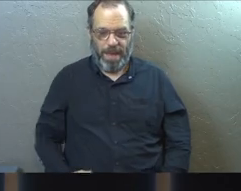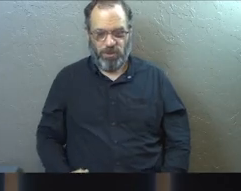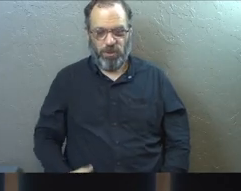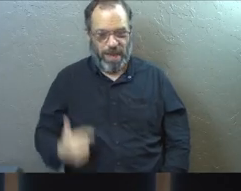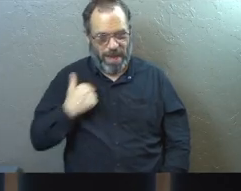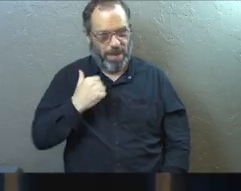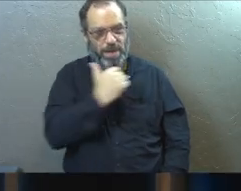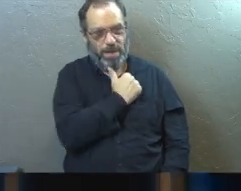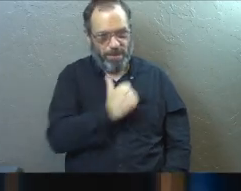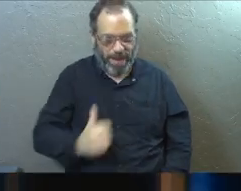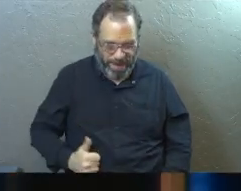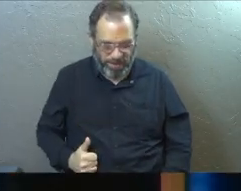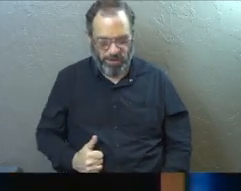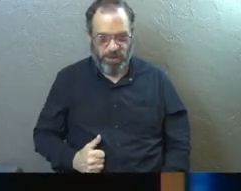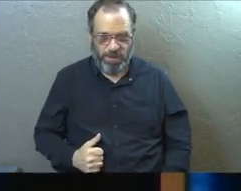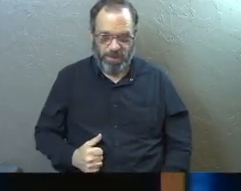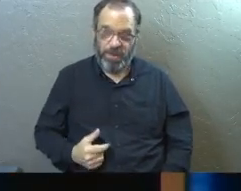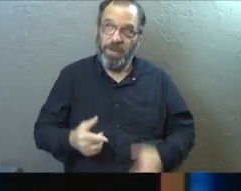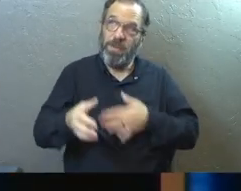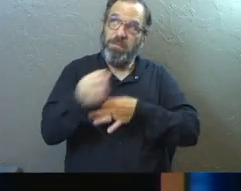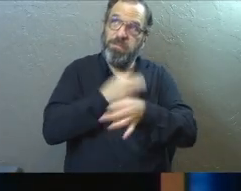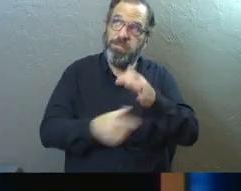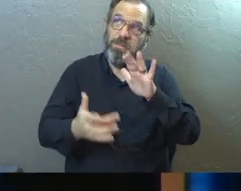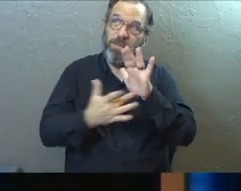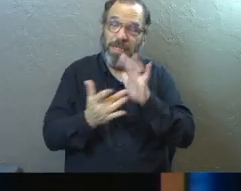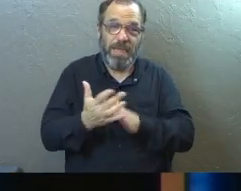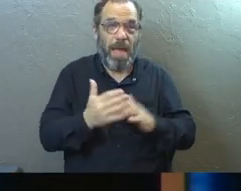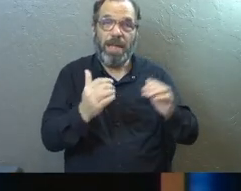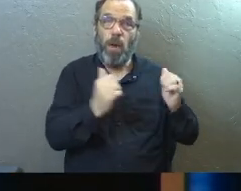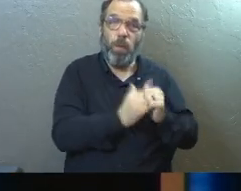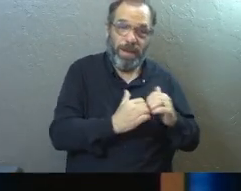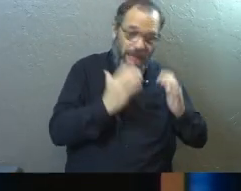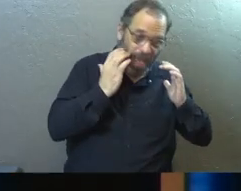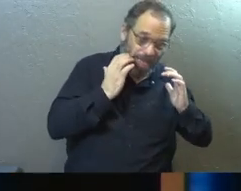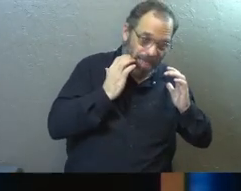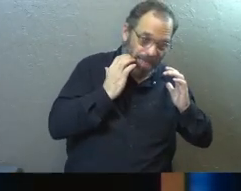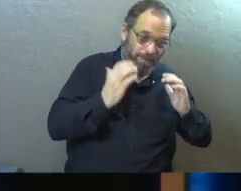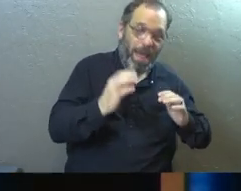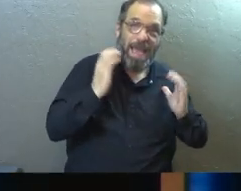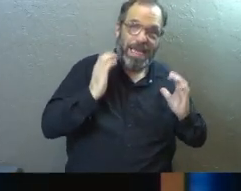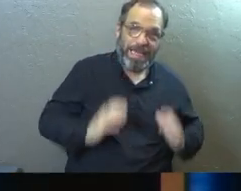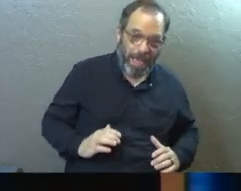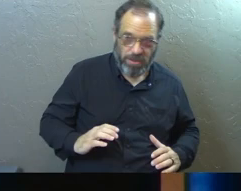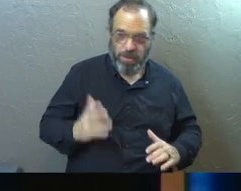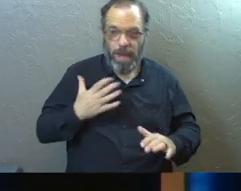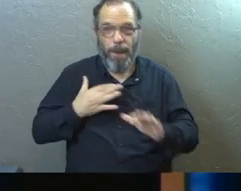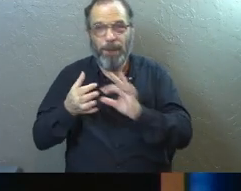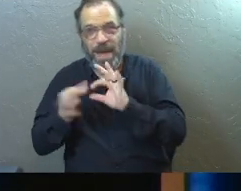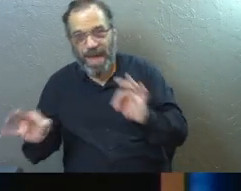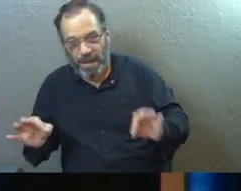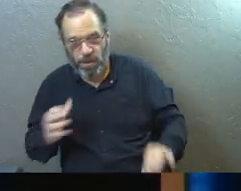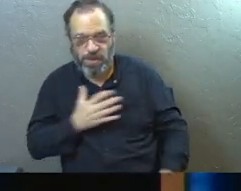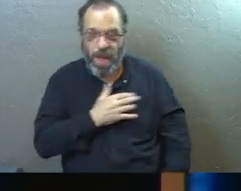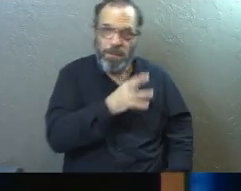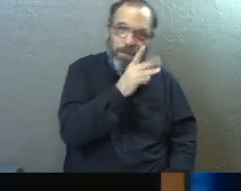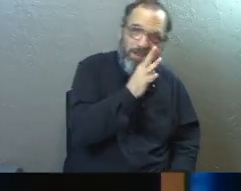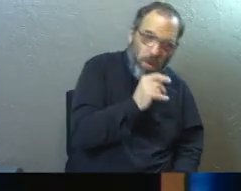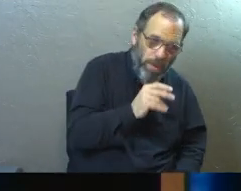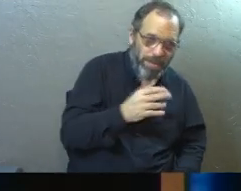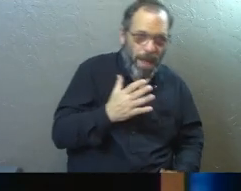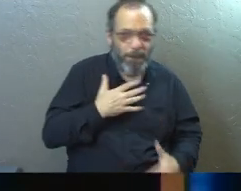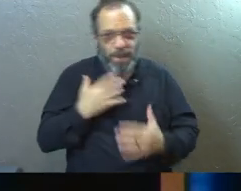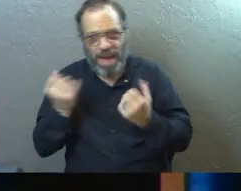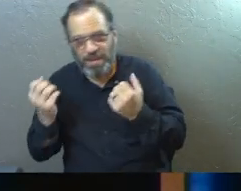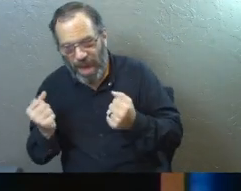in my job, and so the way that I am with customers and the way that I am with my language and the way that I am with my tone of voice and the way that I